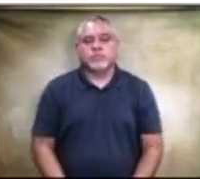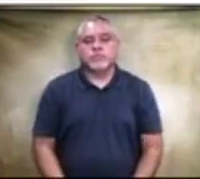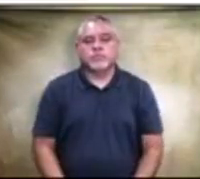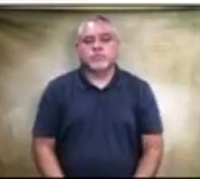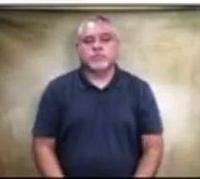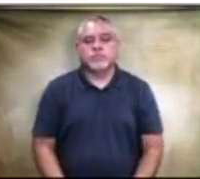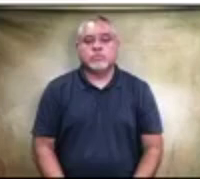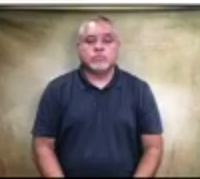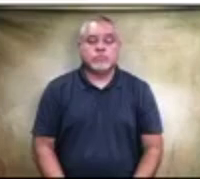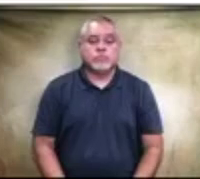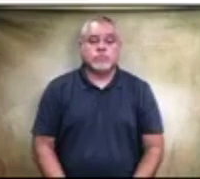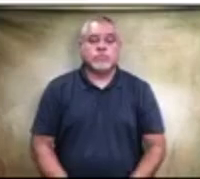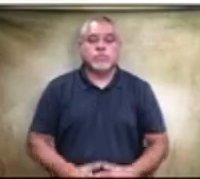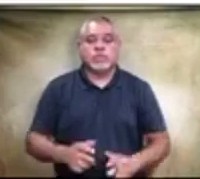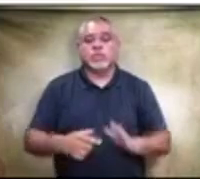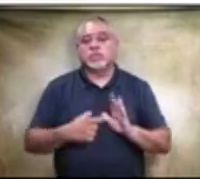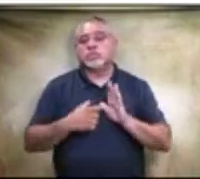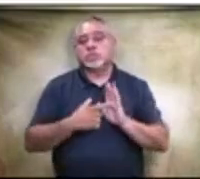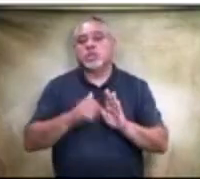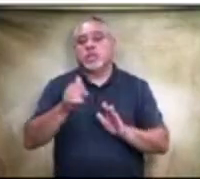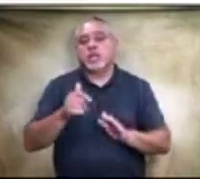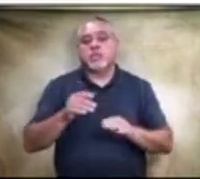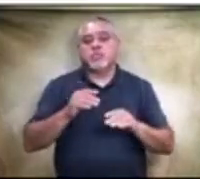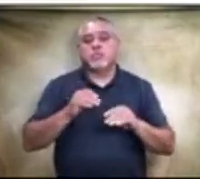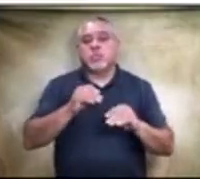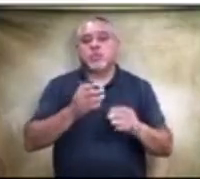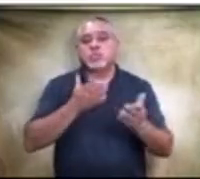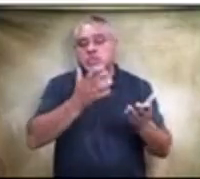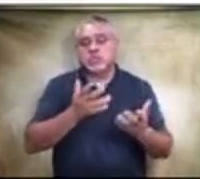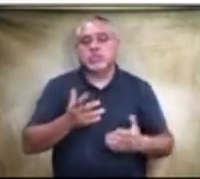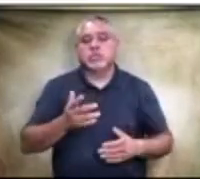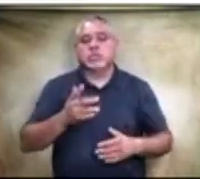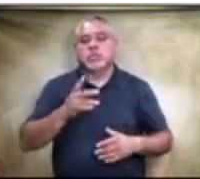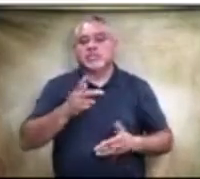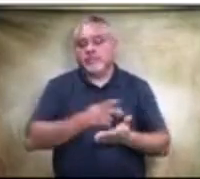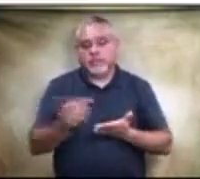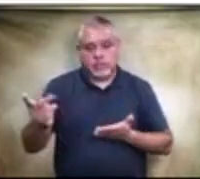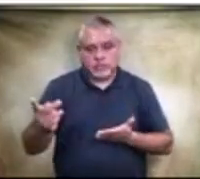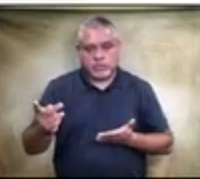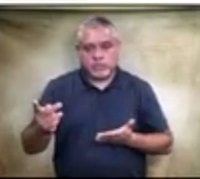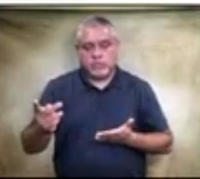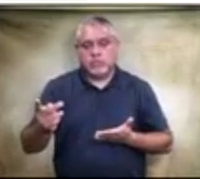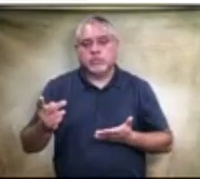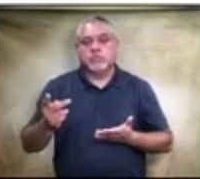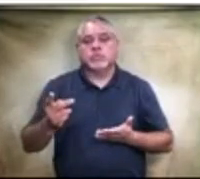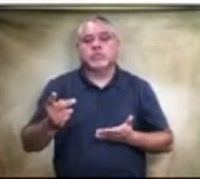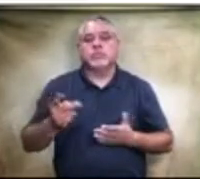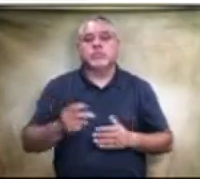Let it show that that motion has failed to table it. I'll entertain.